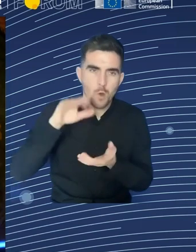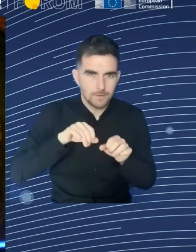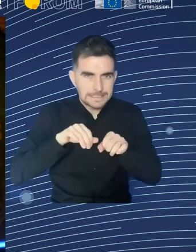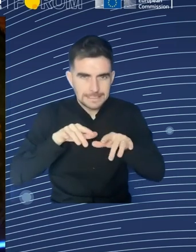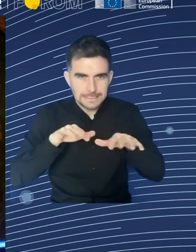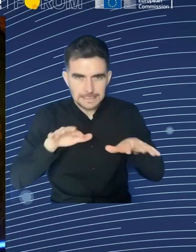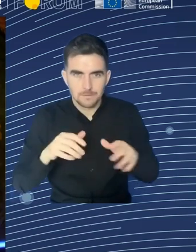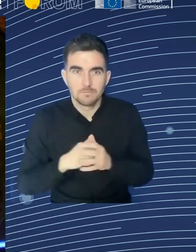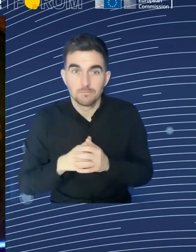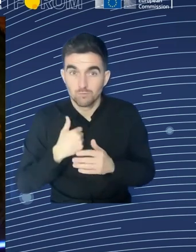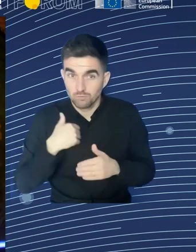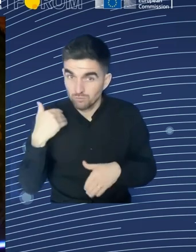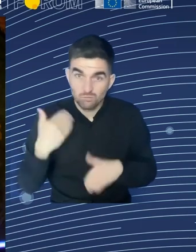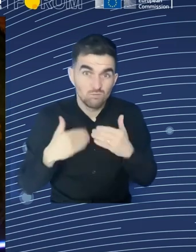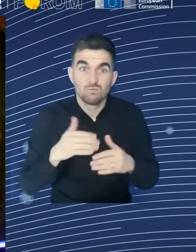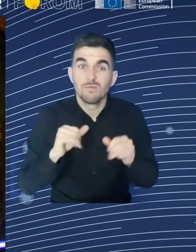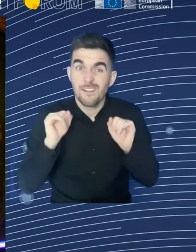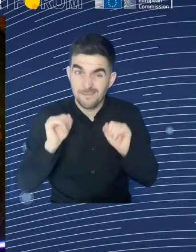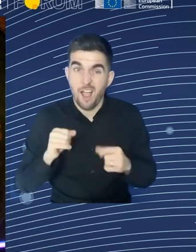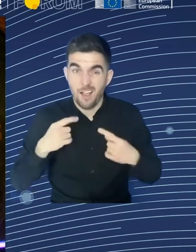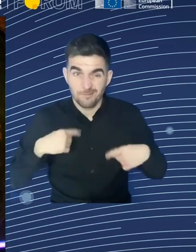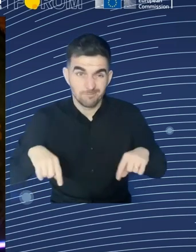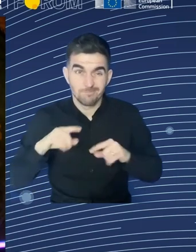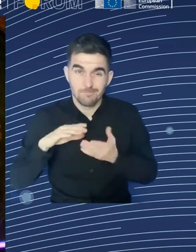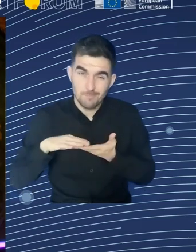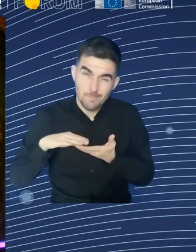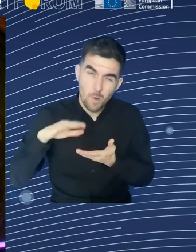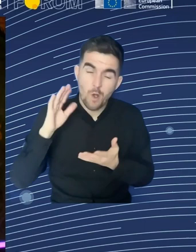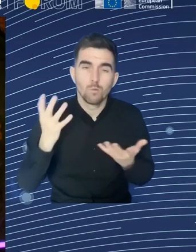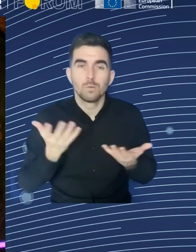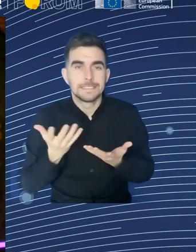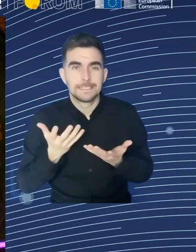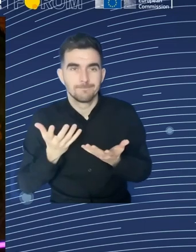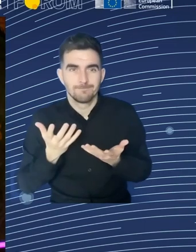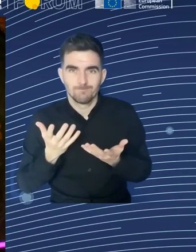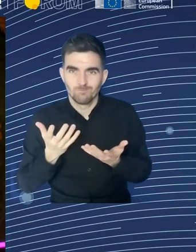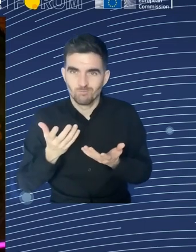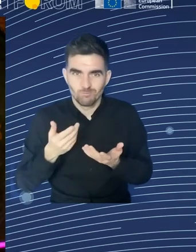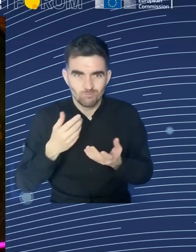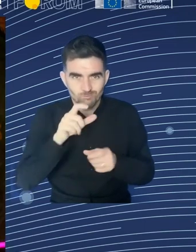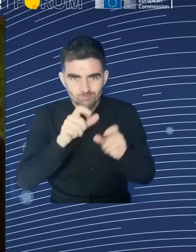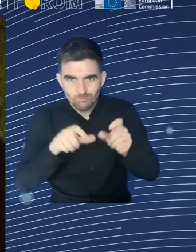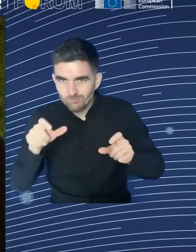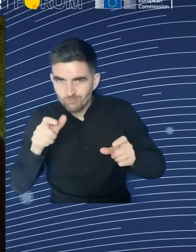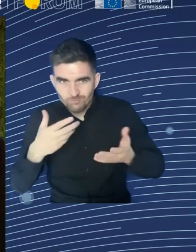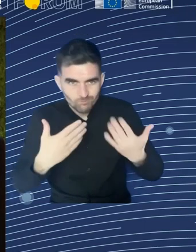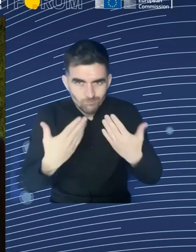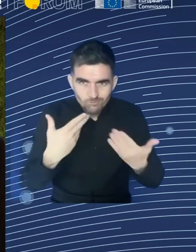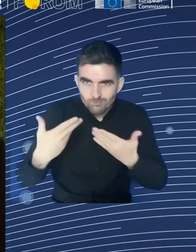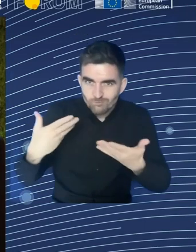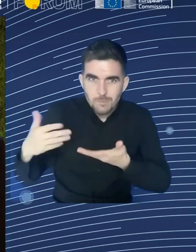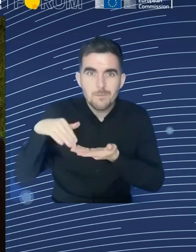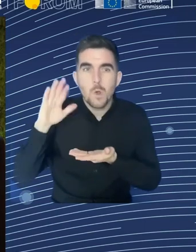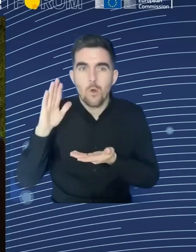success of the implementation of any policy. And, of course,